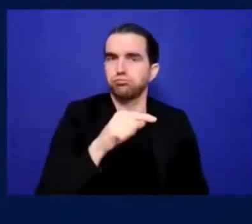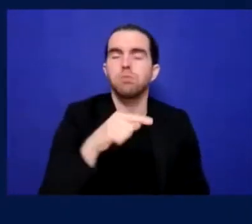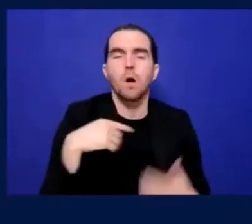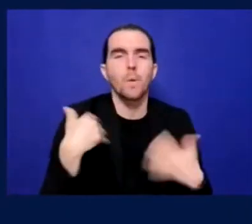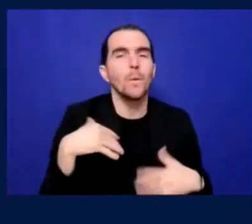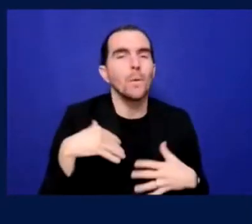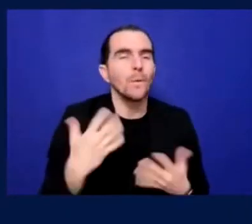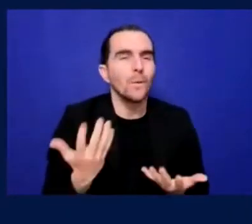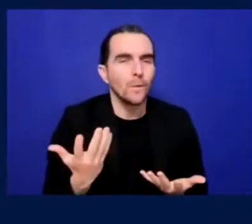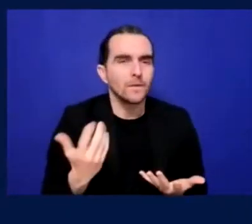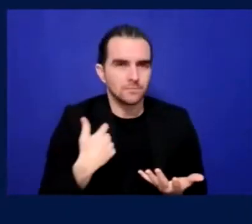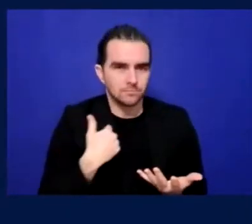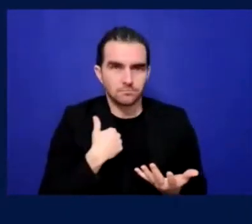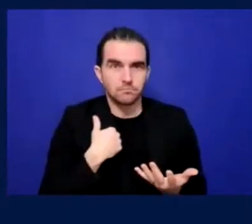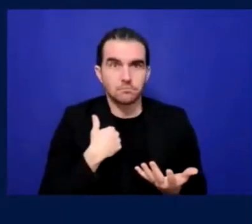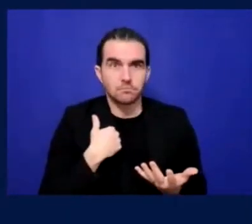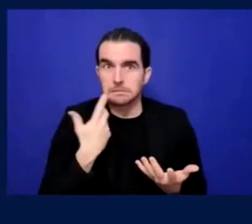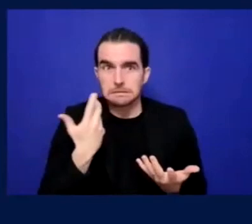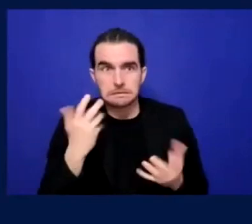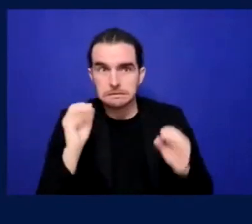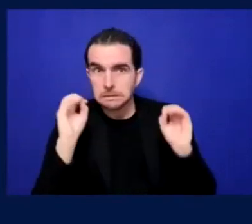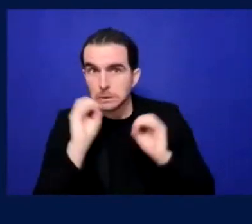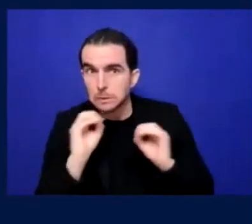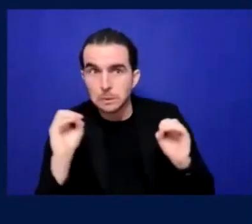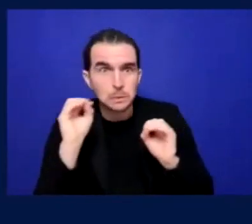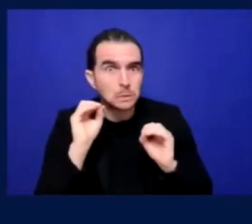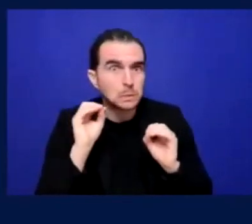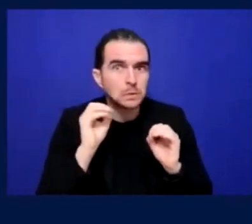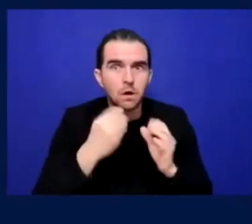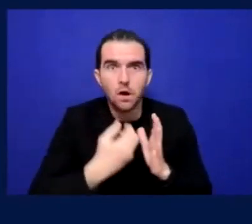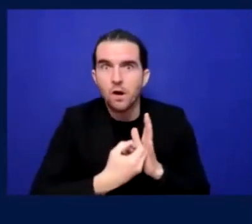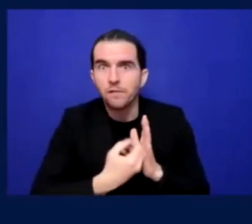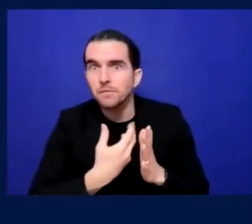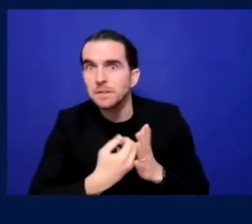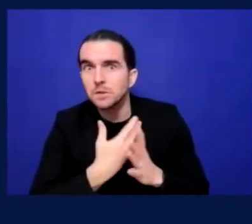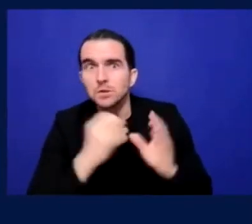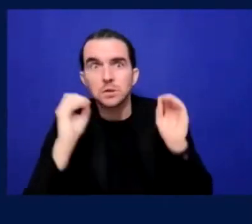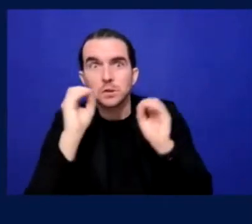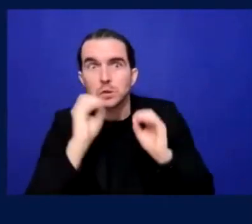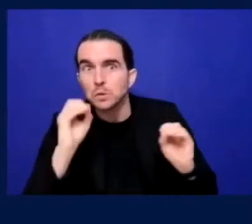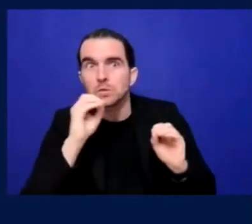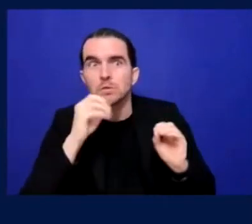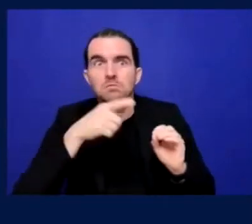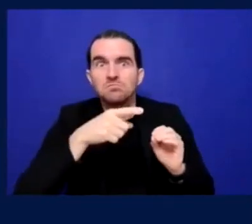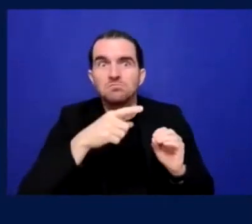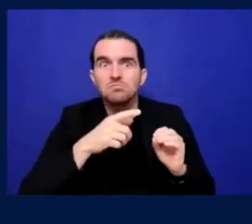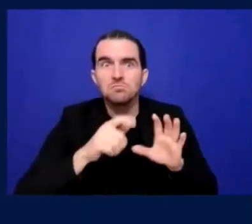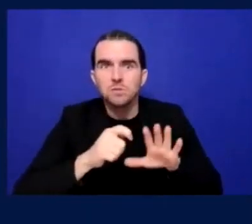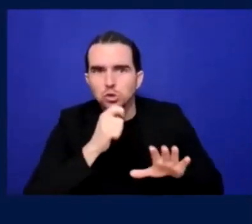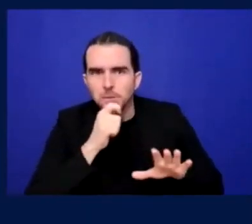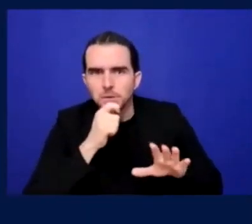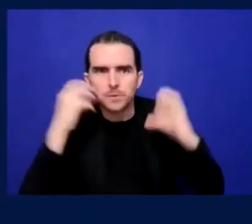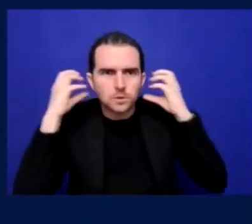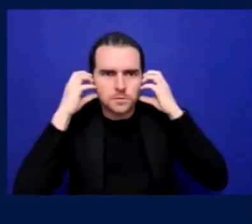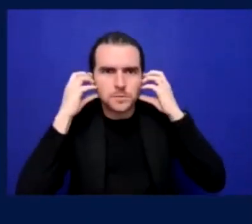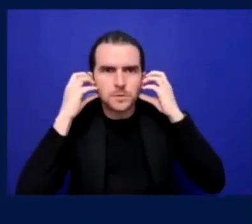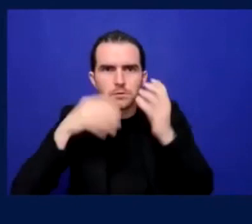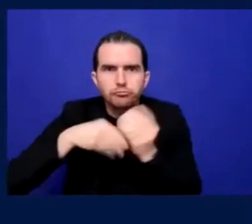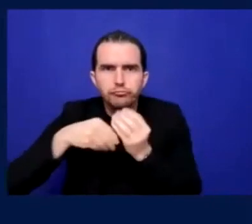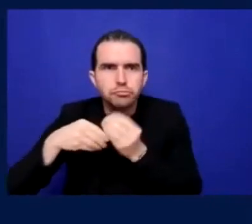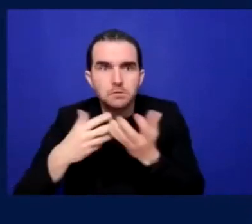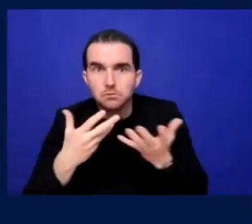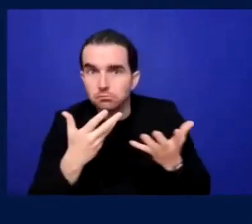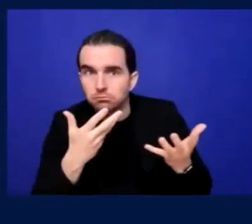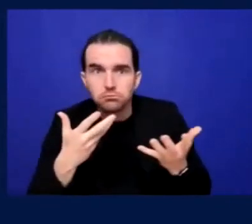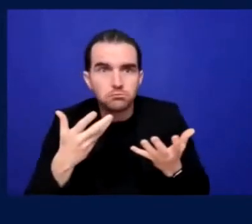that out if it's not available there on their website, because not only do you have to sort your ticket out, um, you've got to sort out your